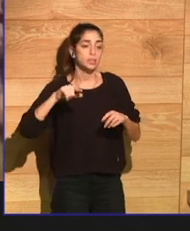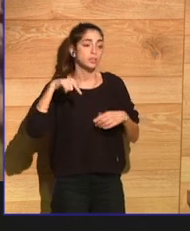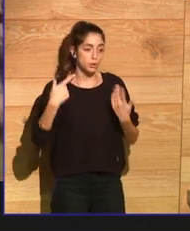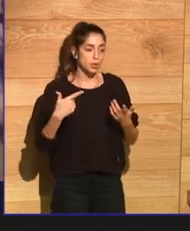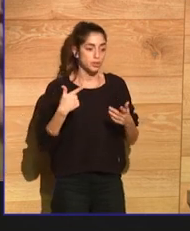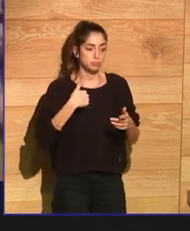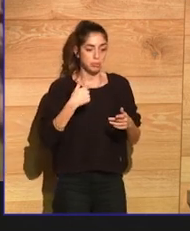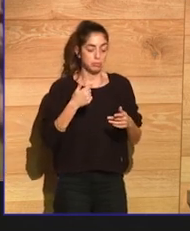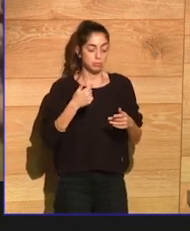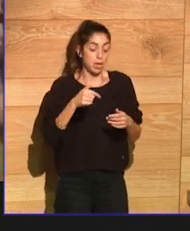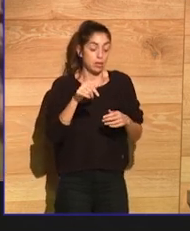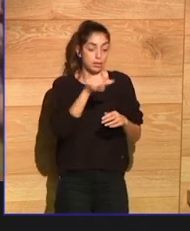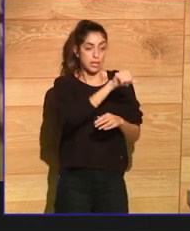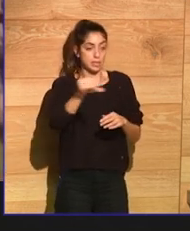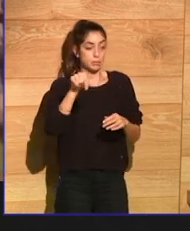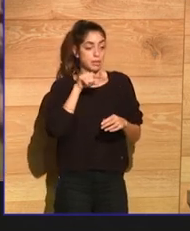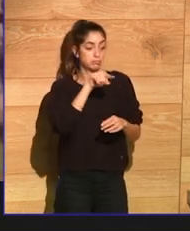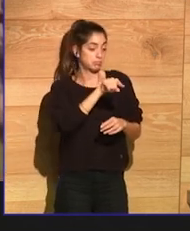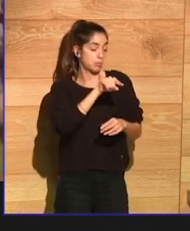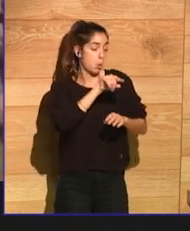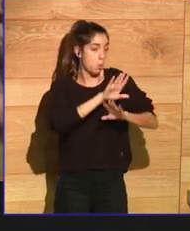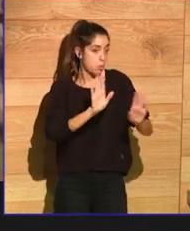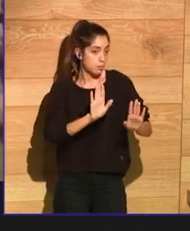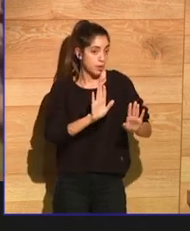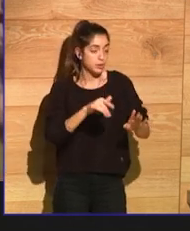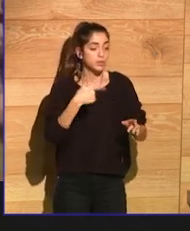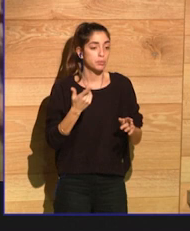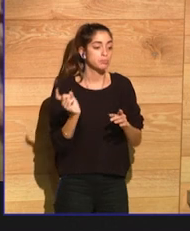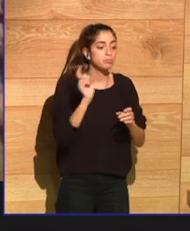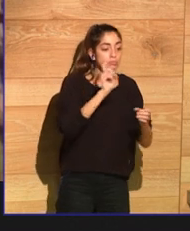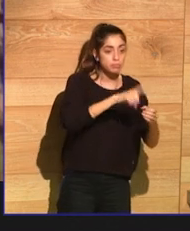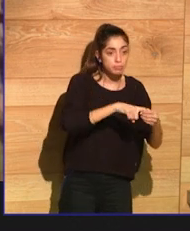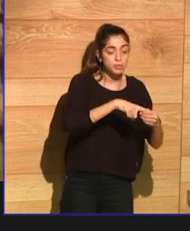and so writing is still very much my spare time.